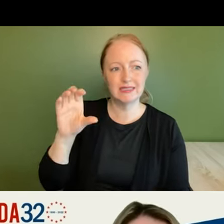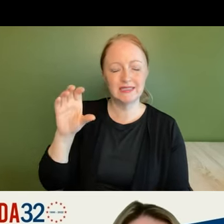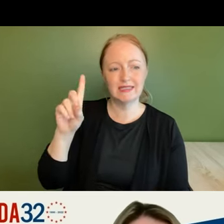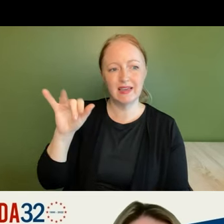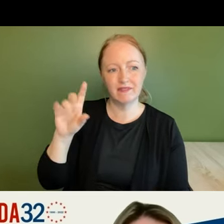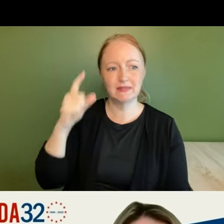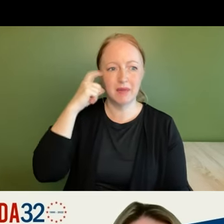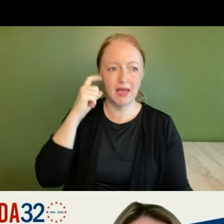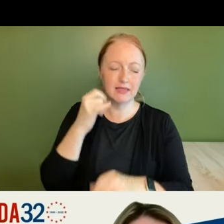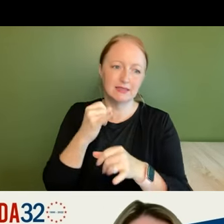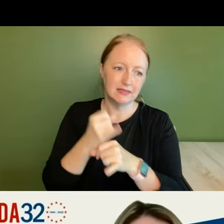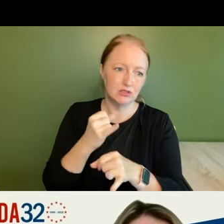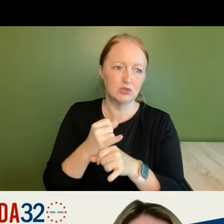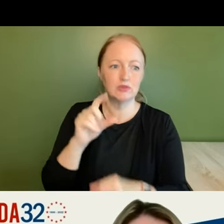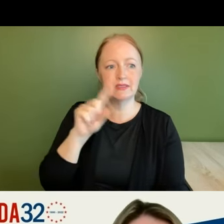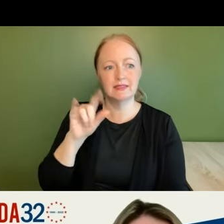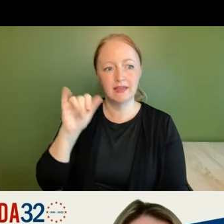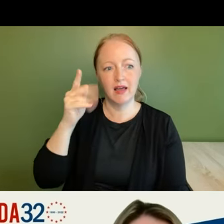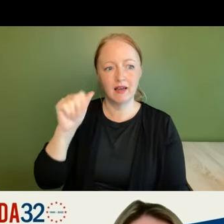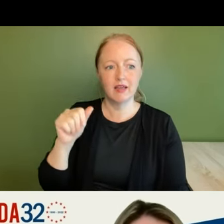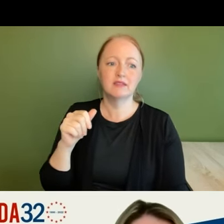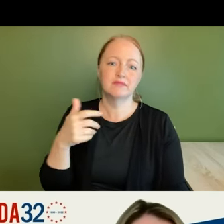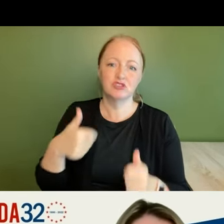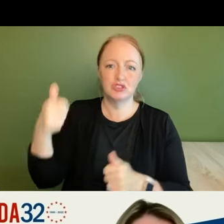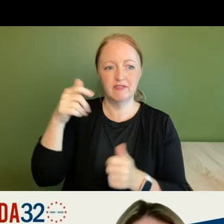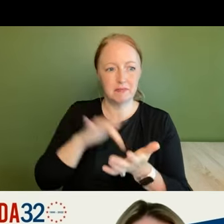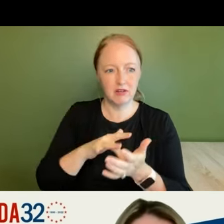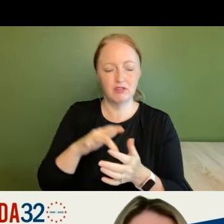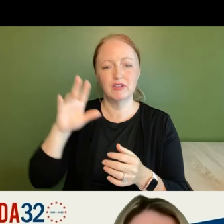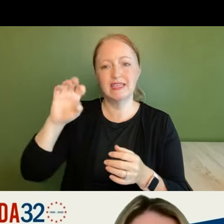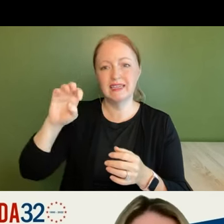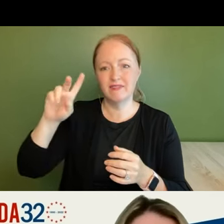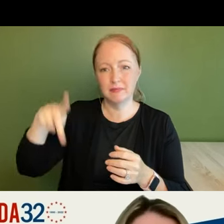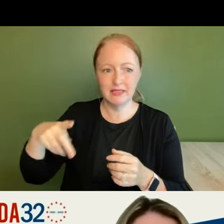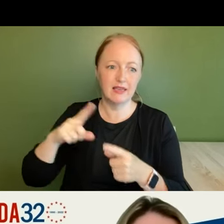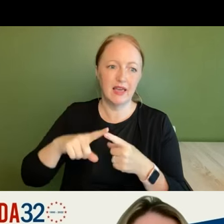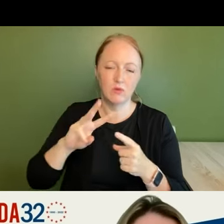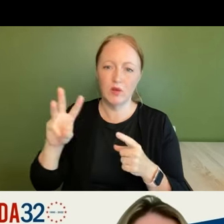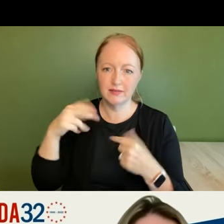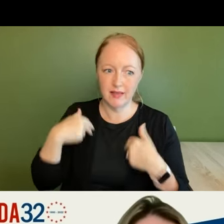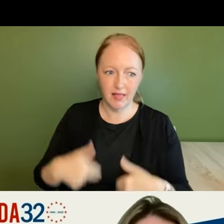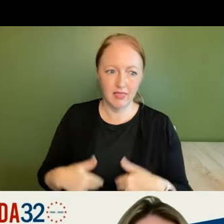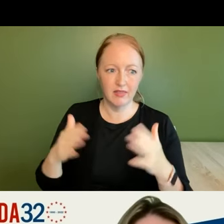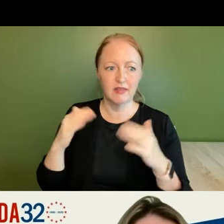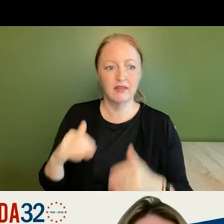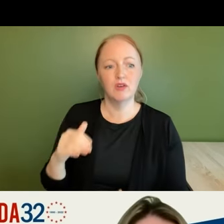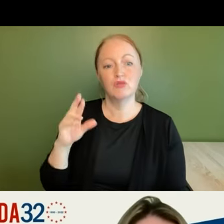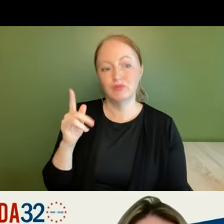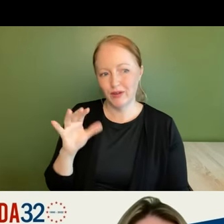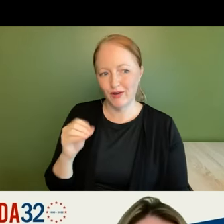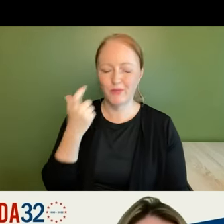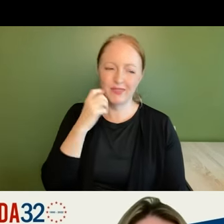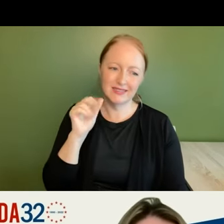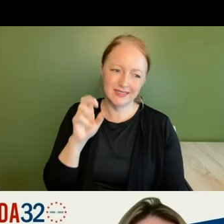zia zia aga who's chief medical officer and executive vice president at west health uh rigo saborio with the